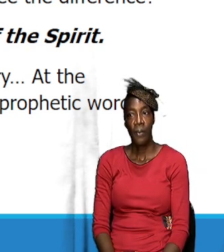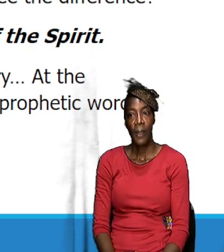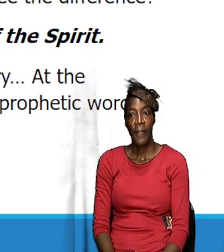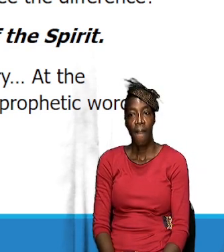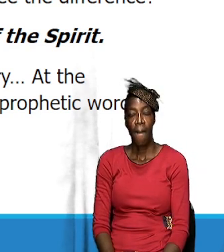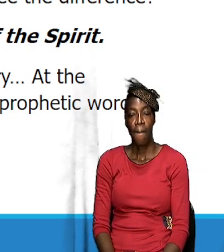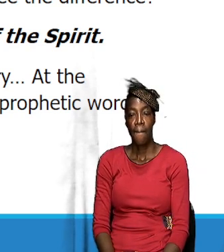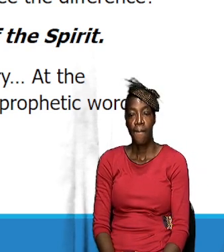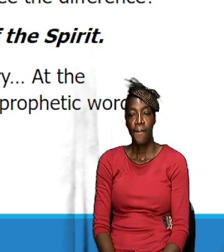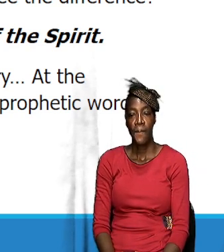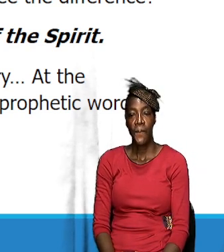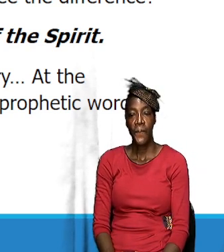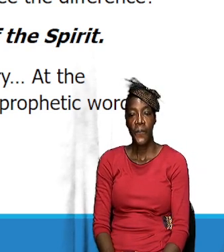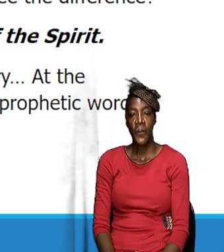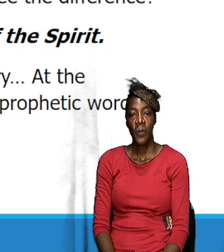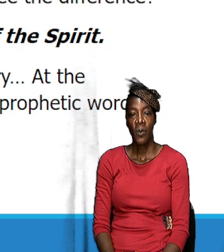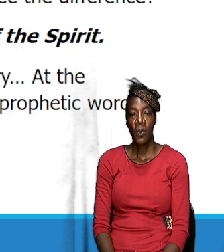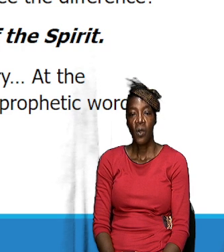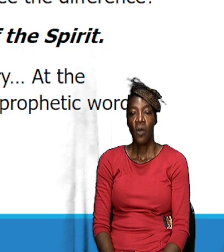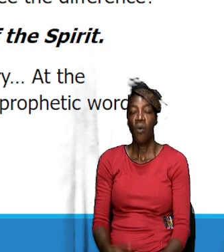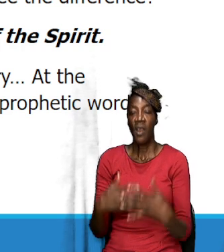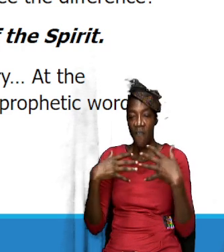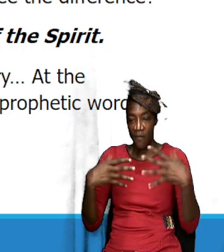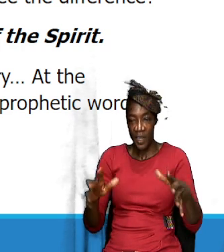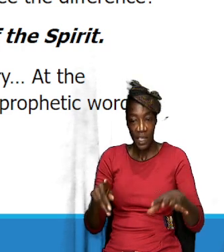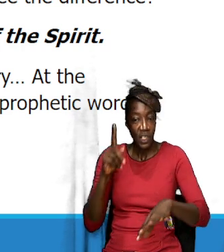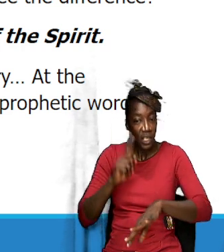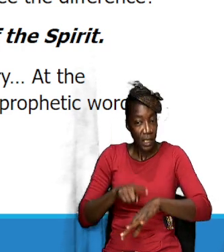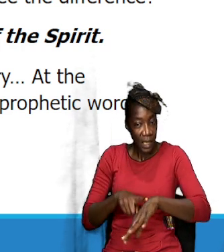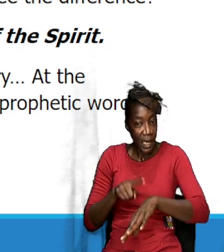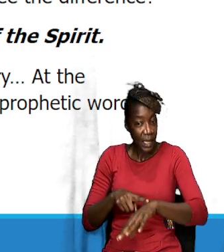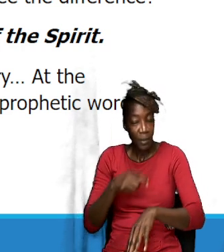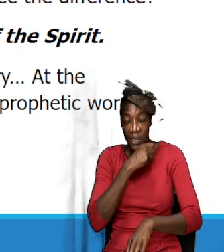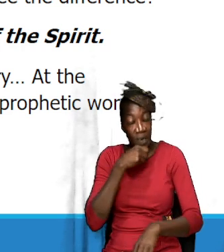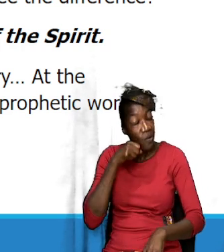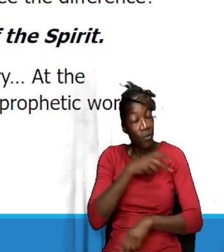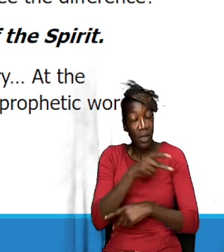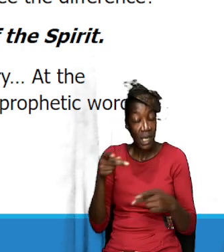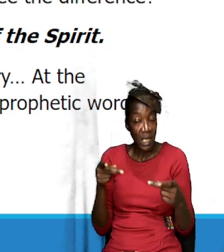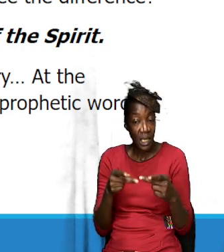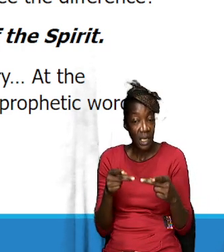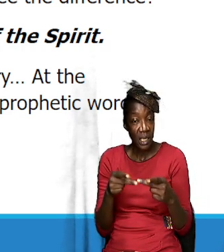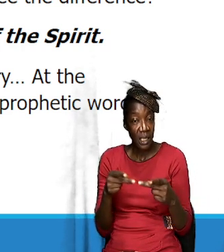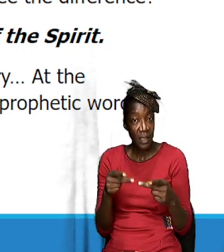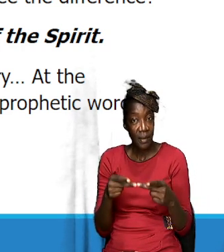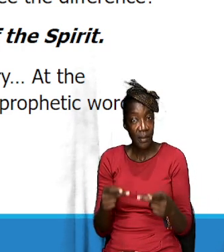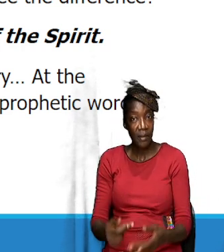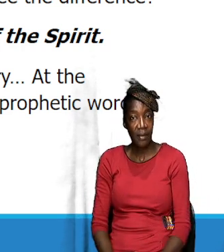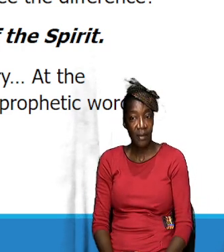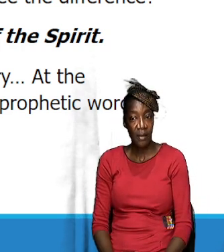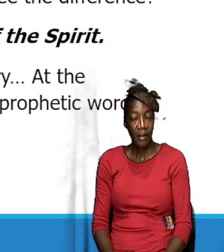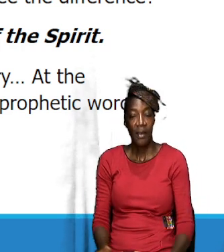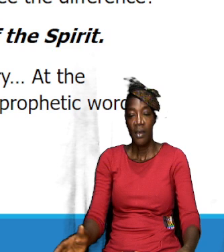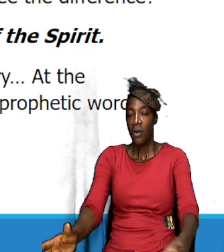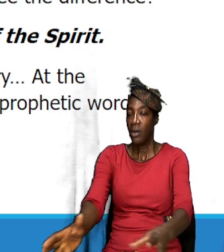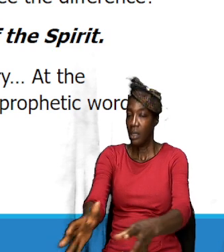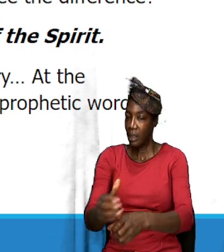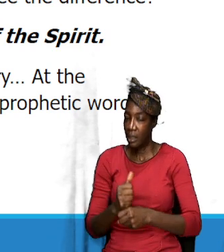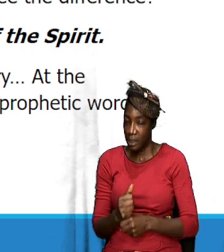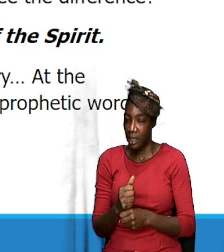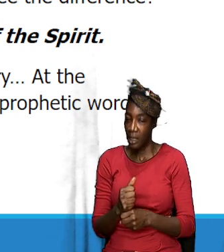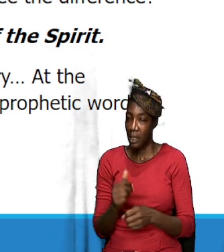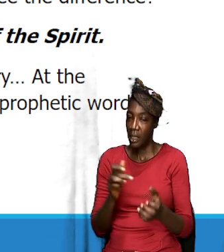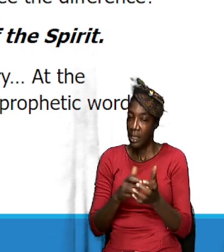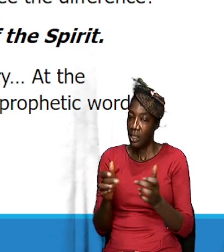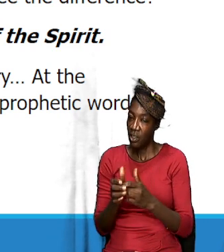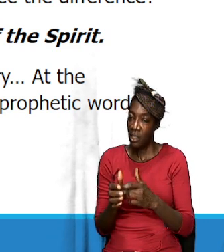after this period in the wilderness, you know, the, we will take up back with